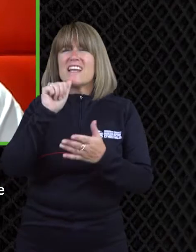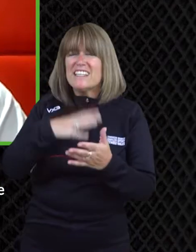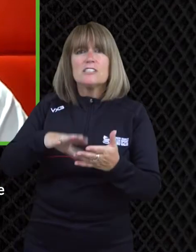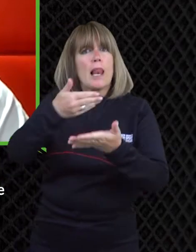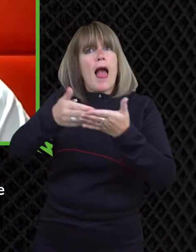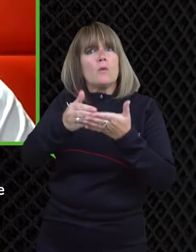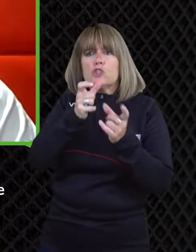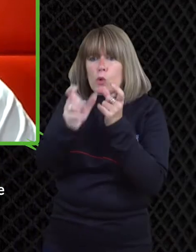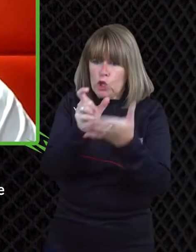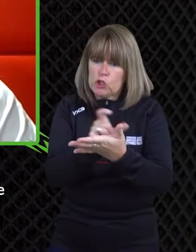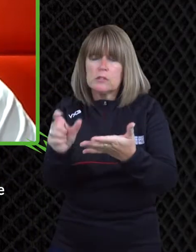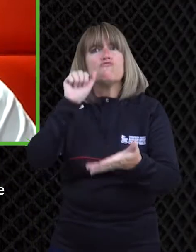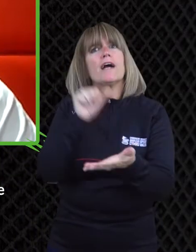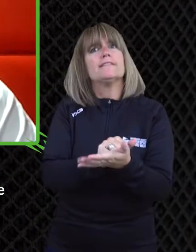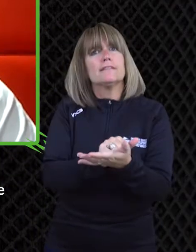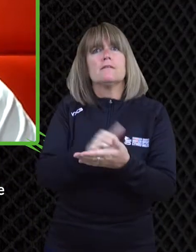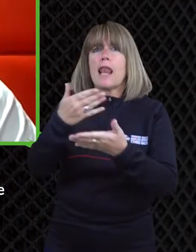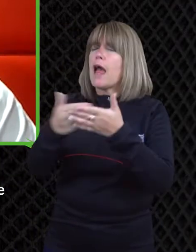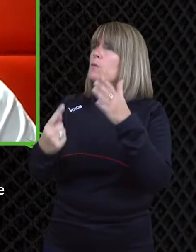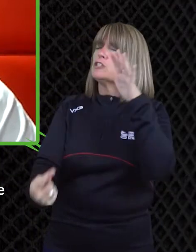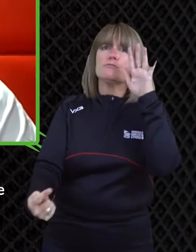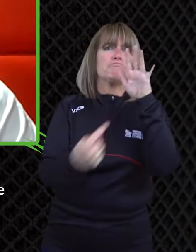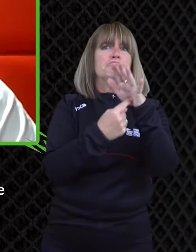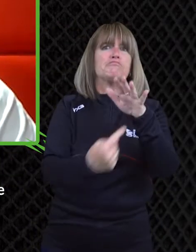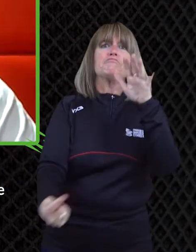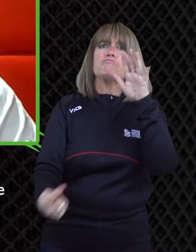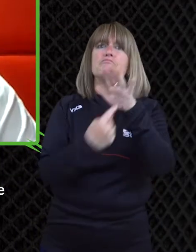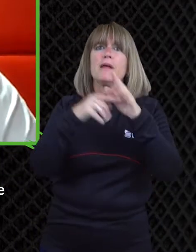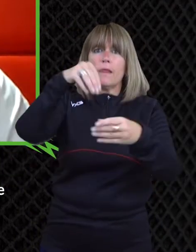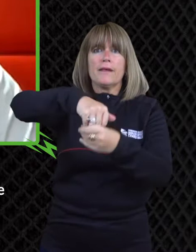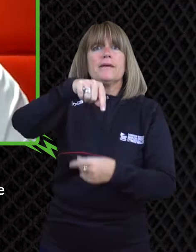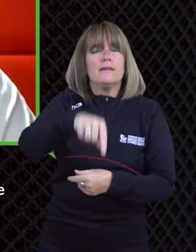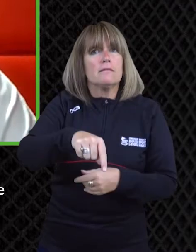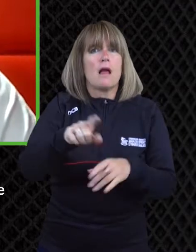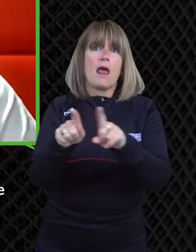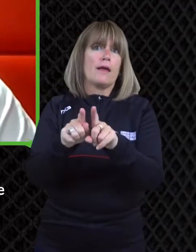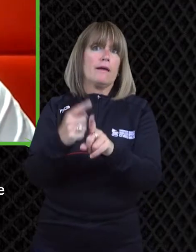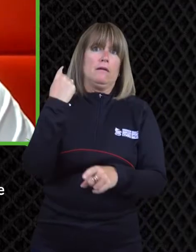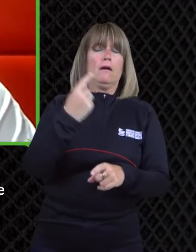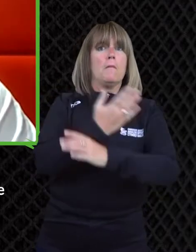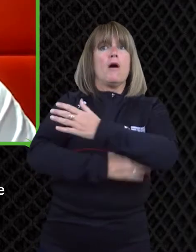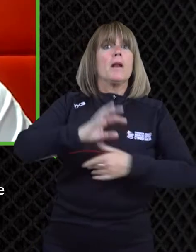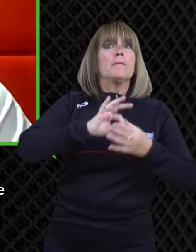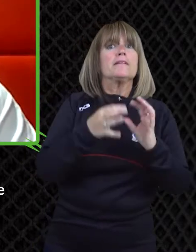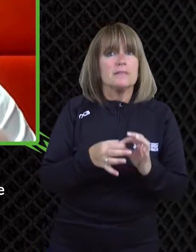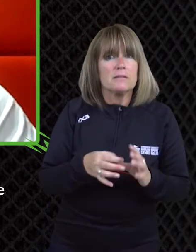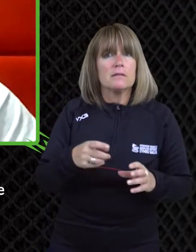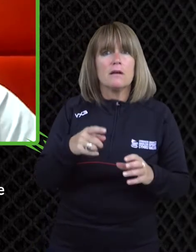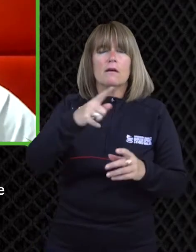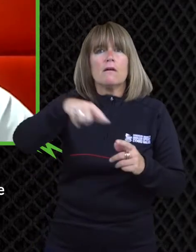i think we do have a uh long way to go and then also within that we need to make sure that